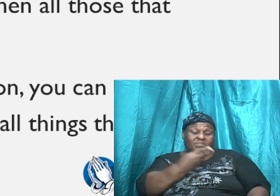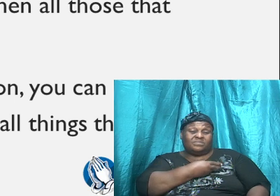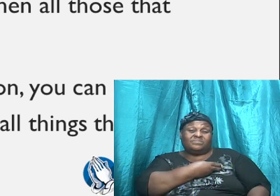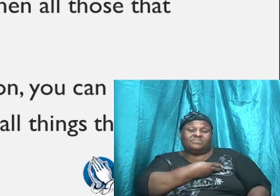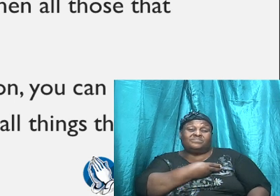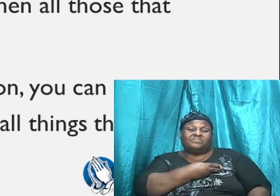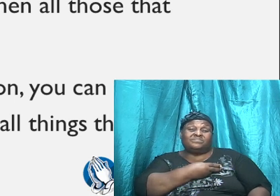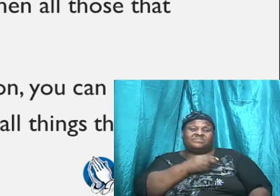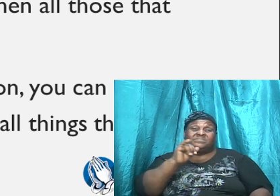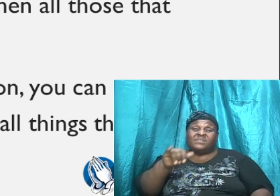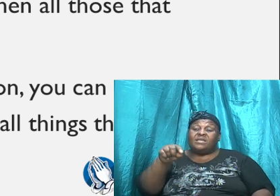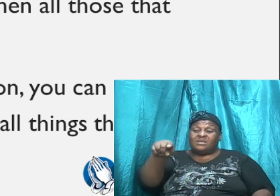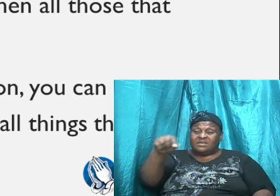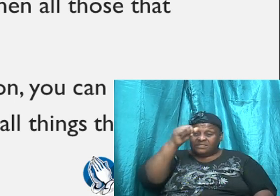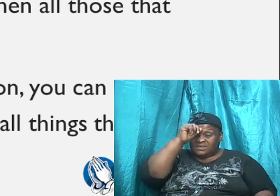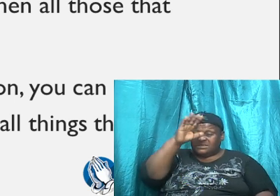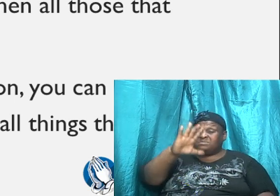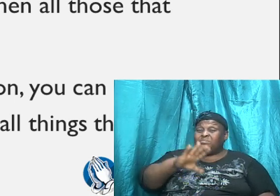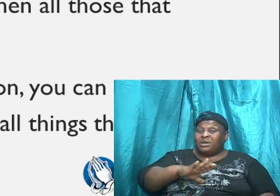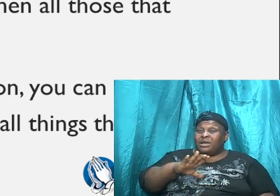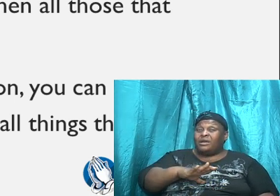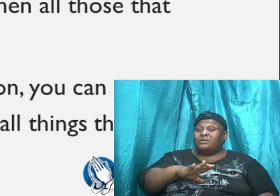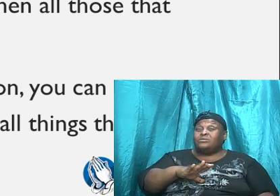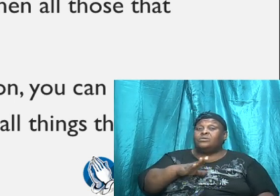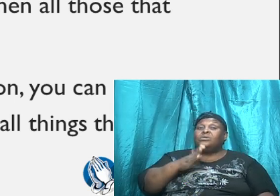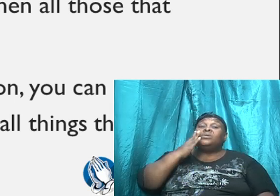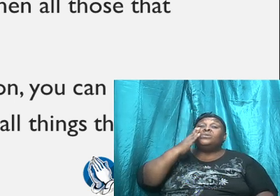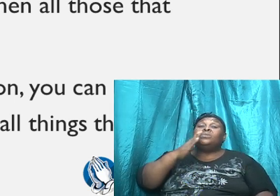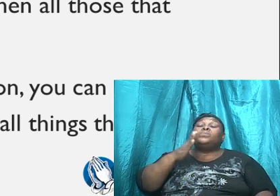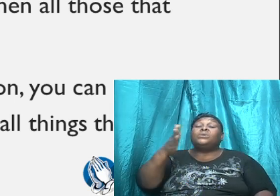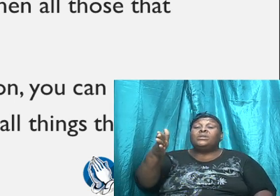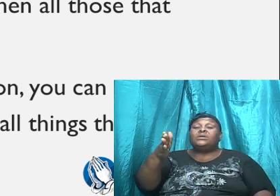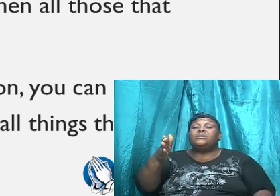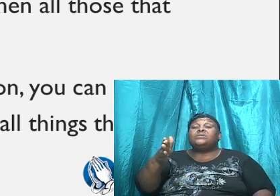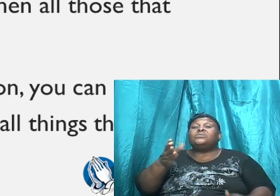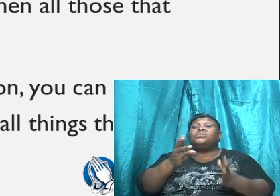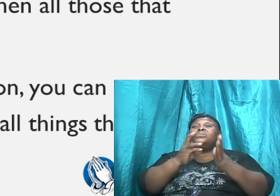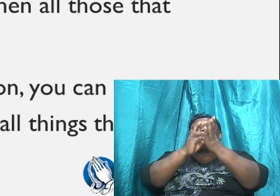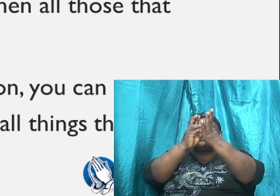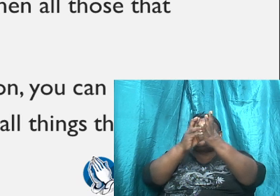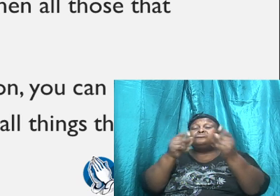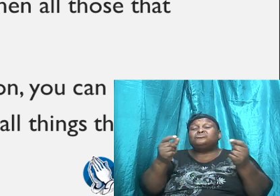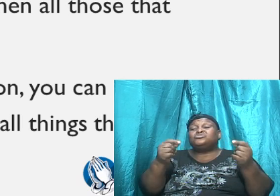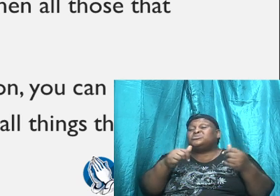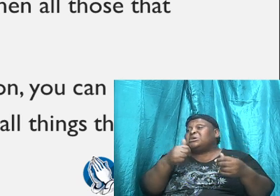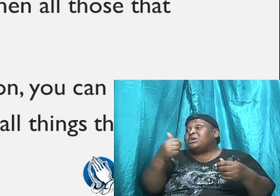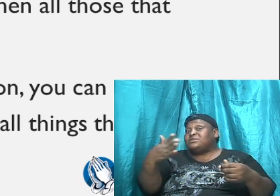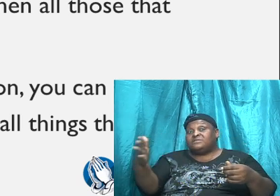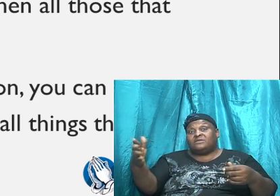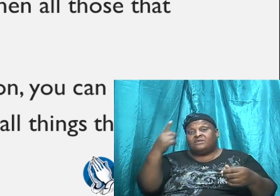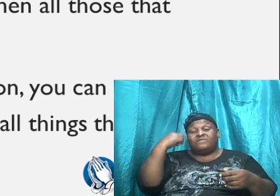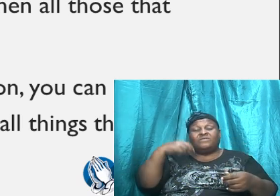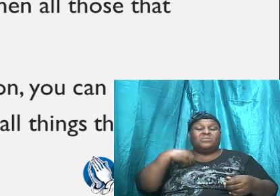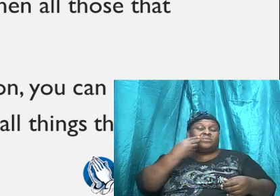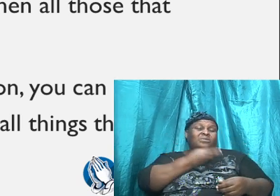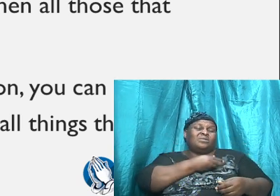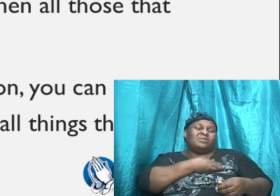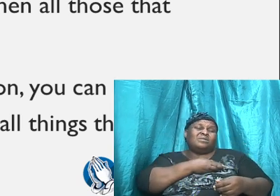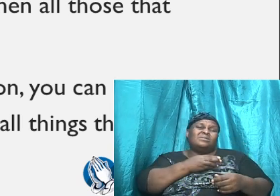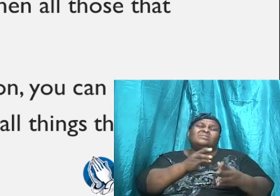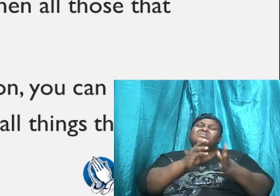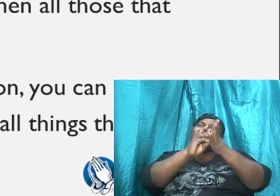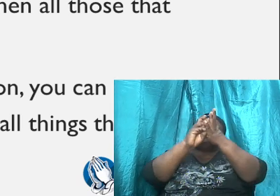that this man is willing to do anything for us, he is willing to go